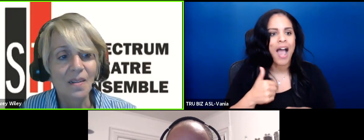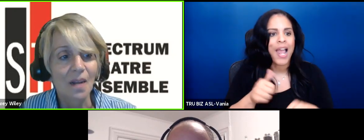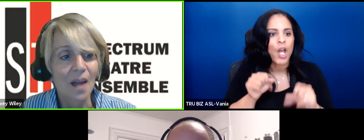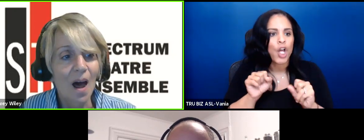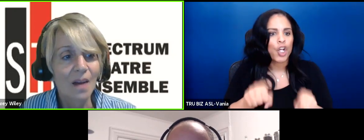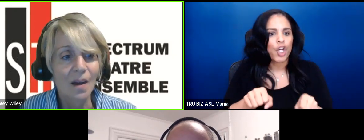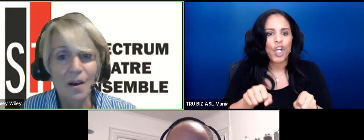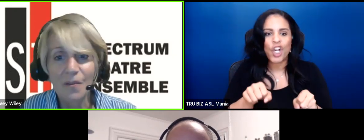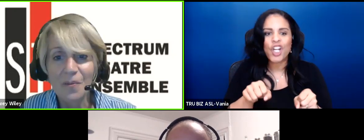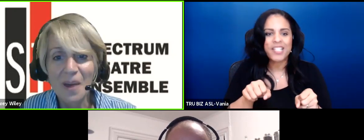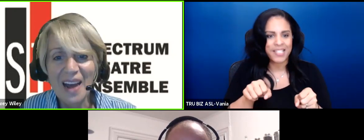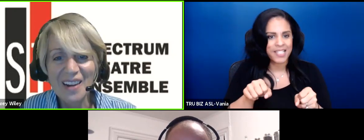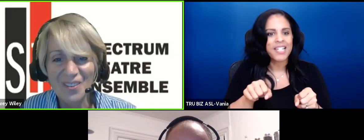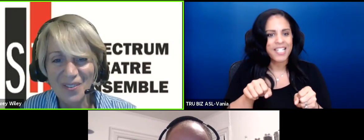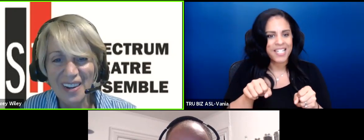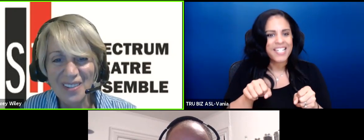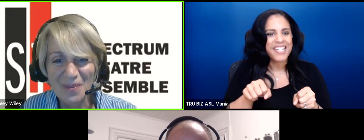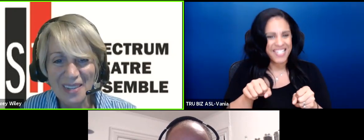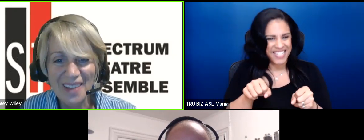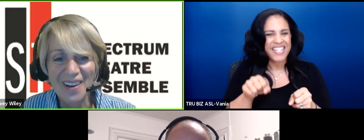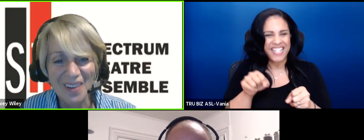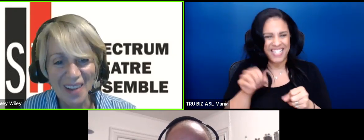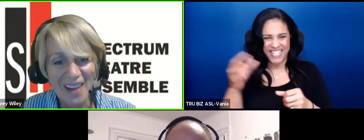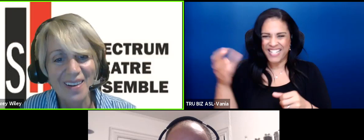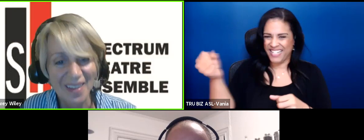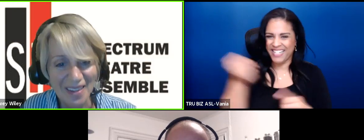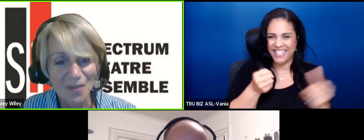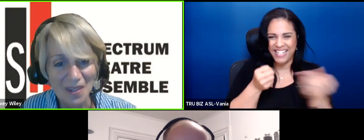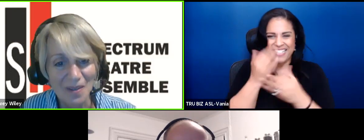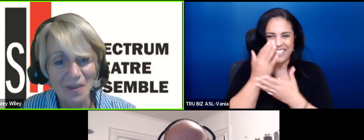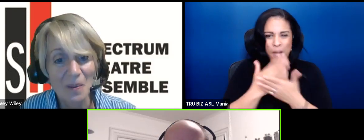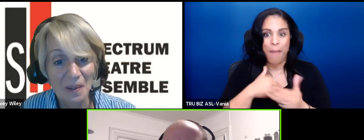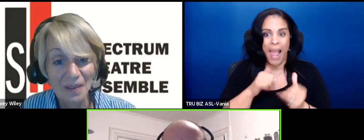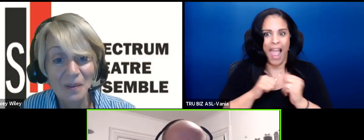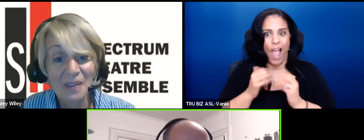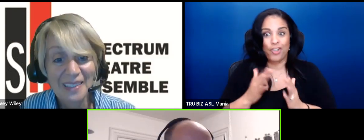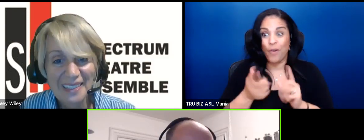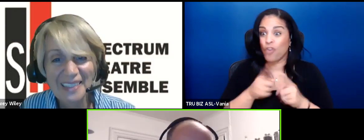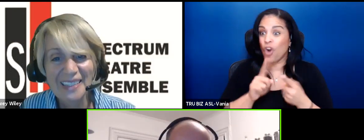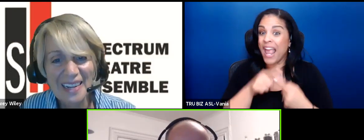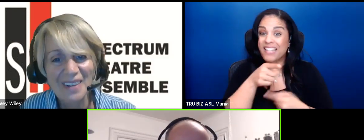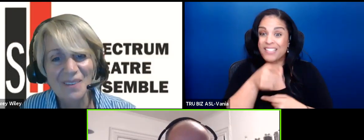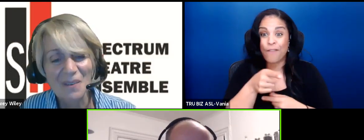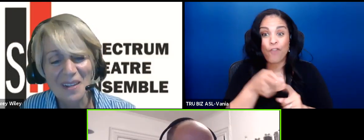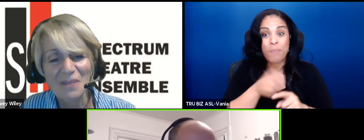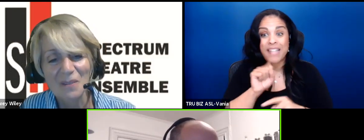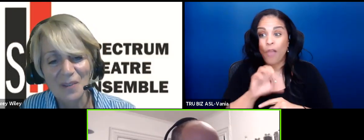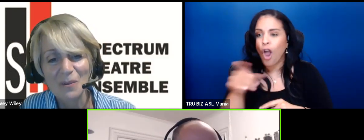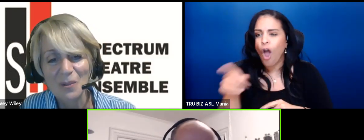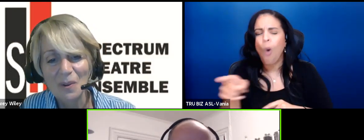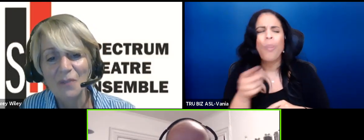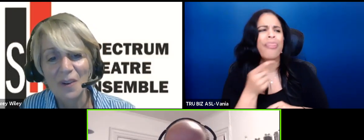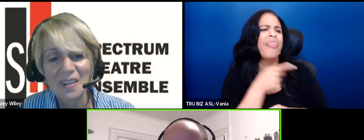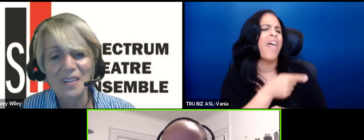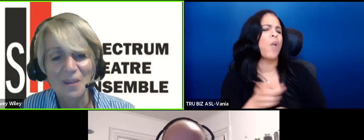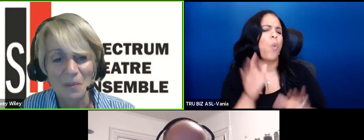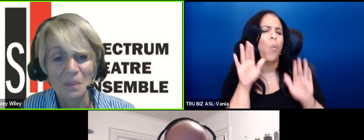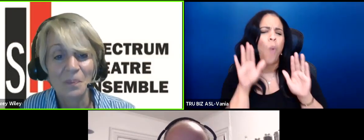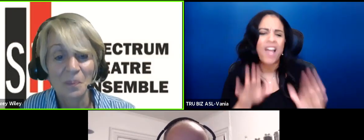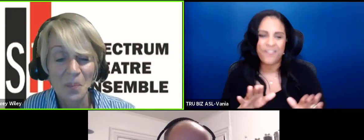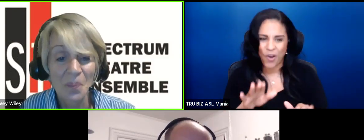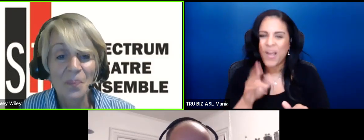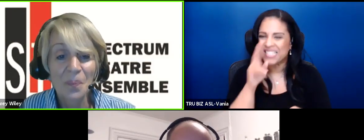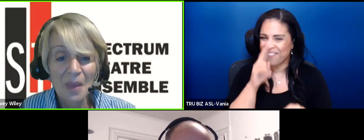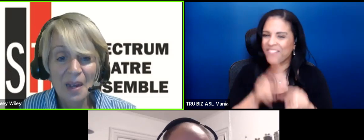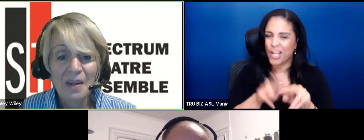enlist a lot of my actor friends from South Carolina on this oh my god they were wonderful dude yeah absolutely it was really fun to do